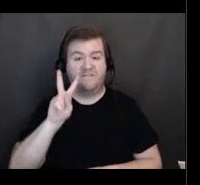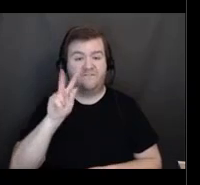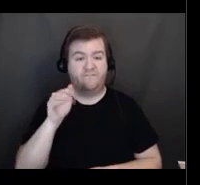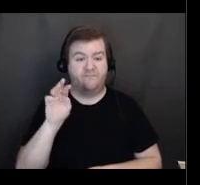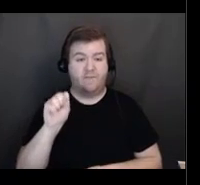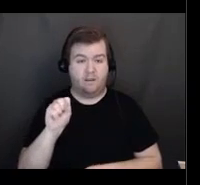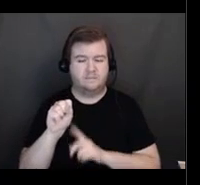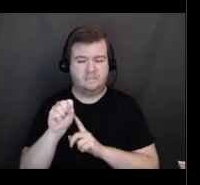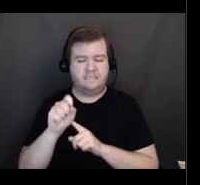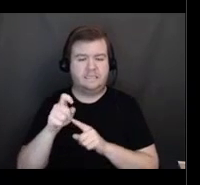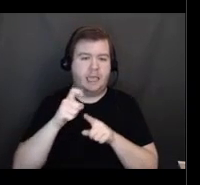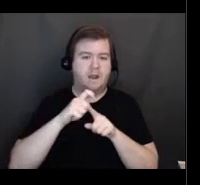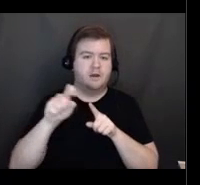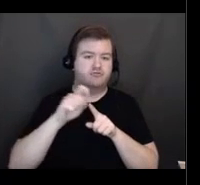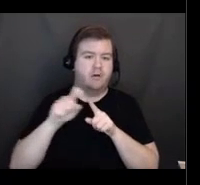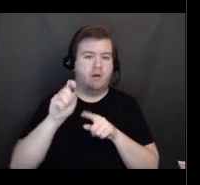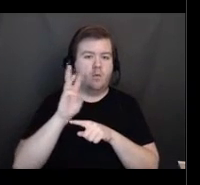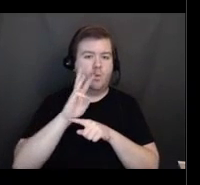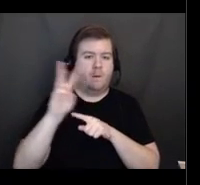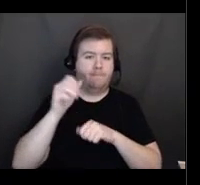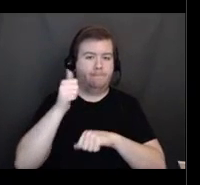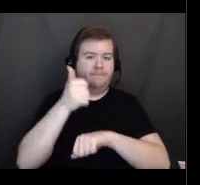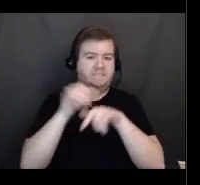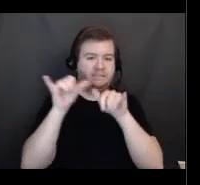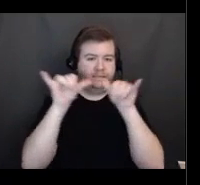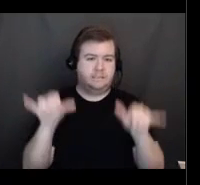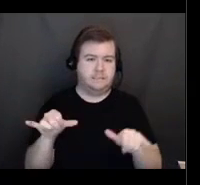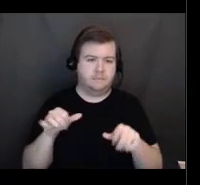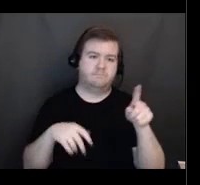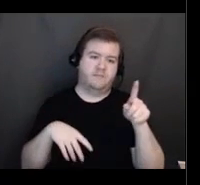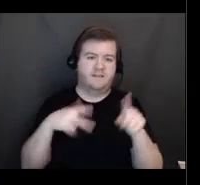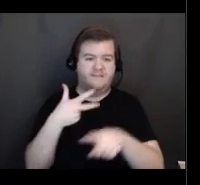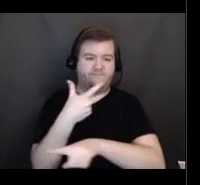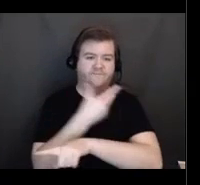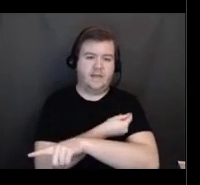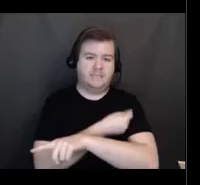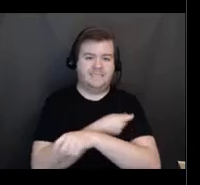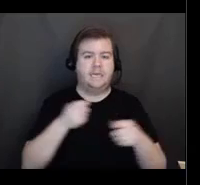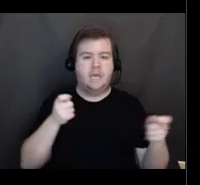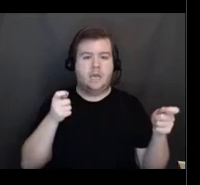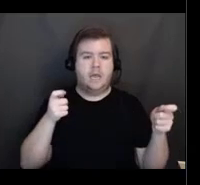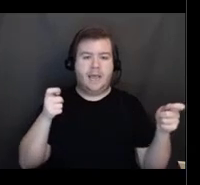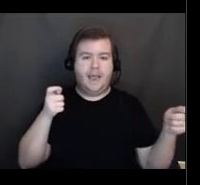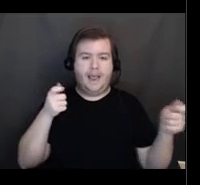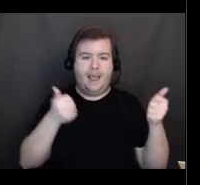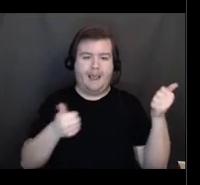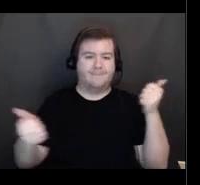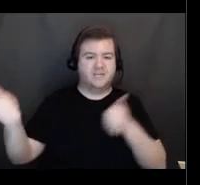web-based system that is used to schedule appointments.